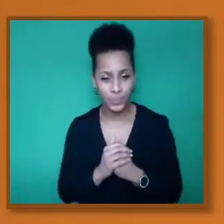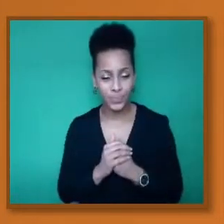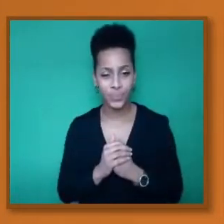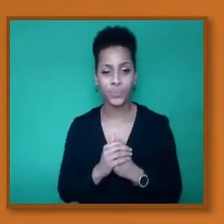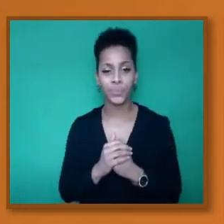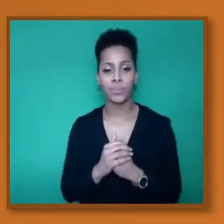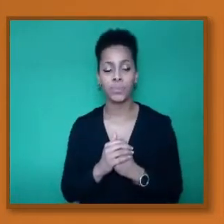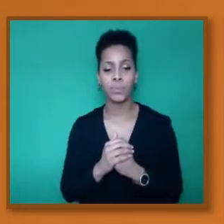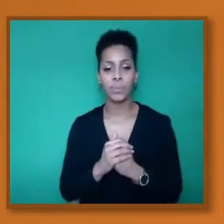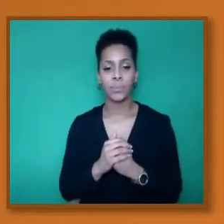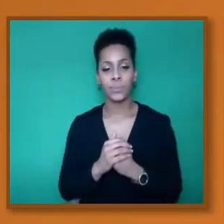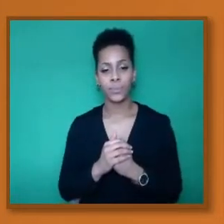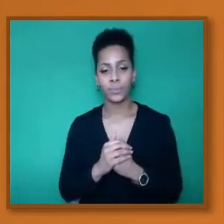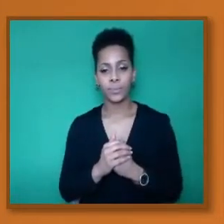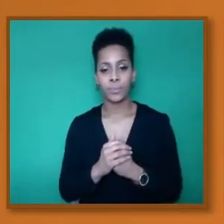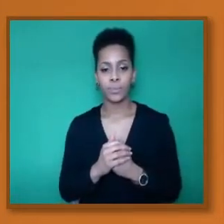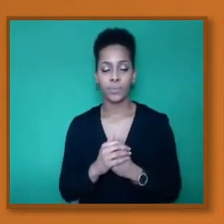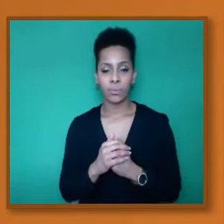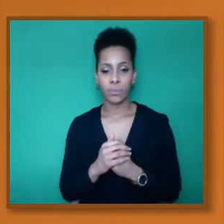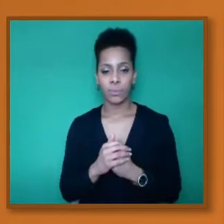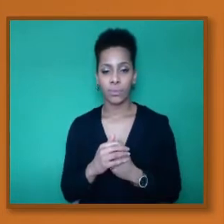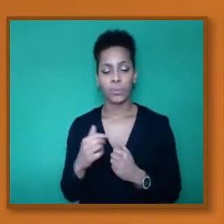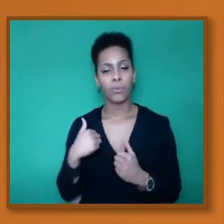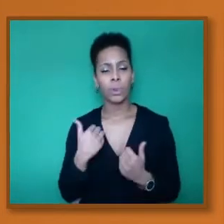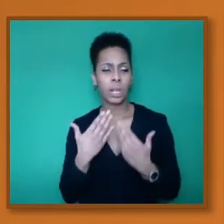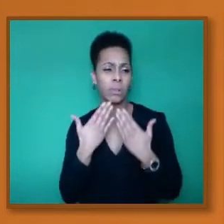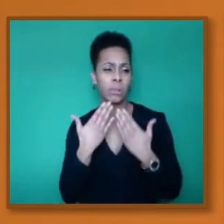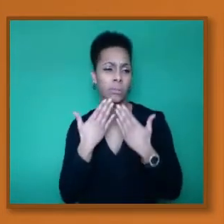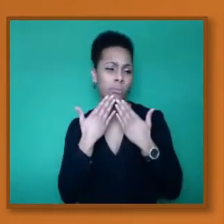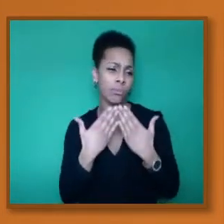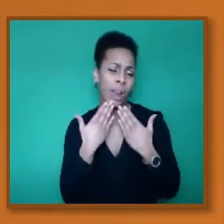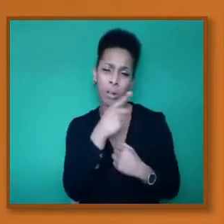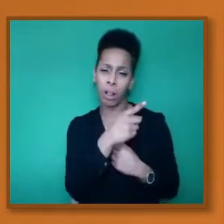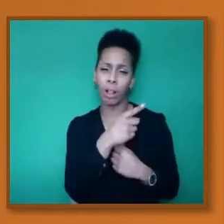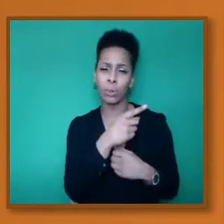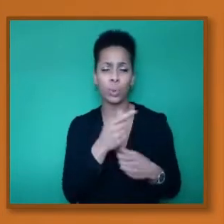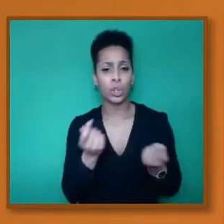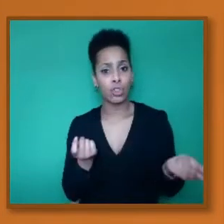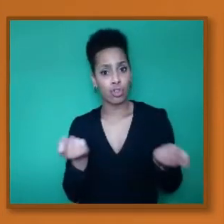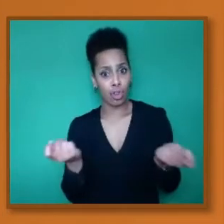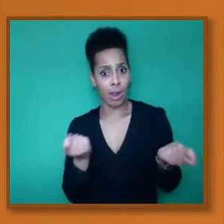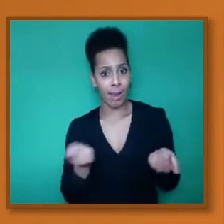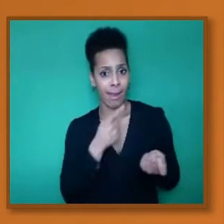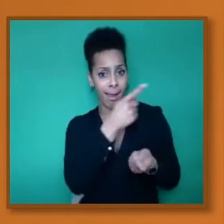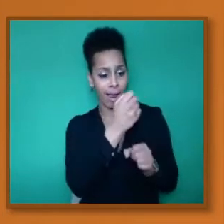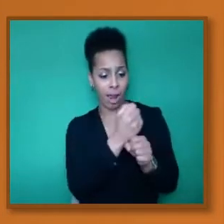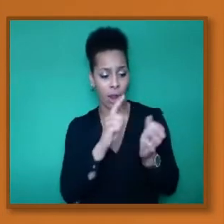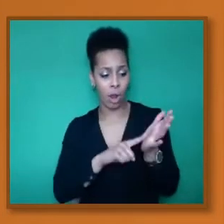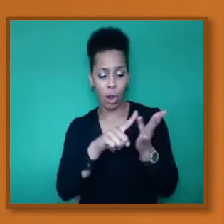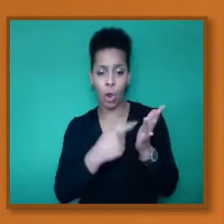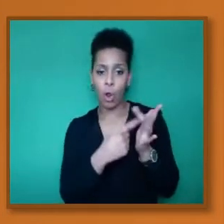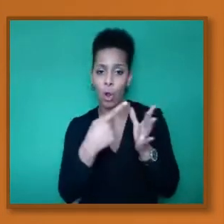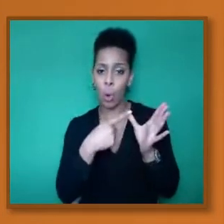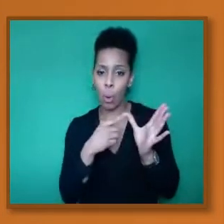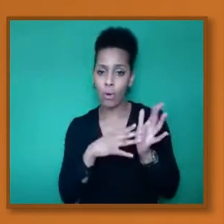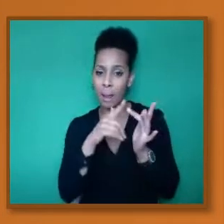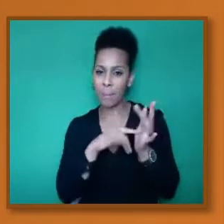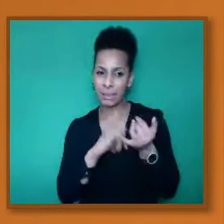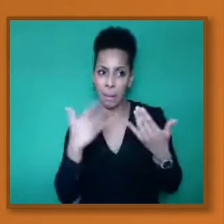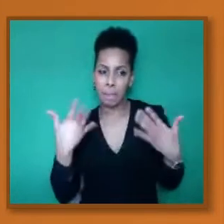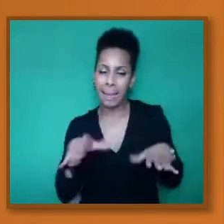the chair, Gloria, Gloria Mills, thank you for sending out some of the questions. And in fact, in anticipation of that,